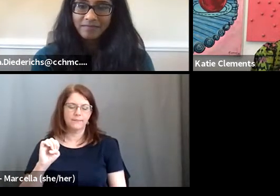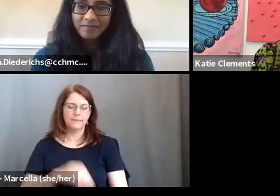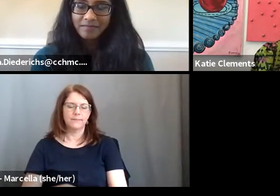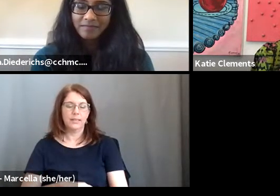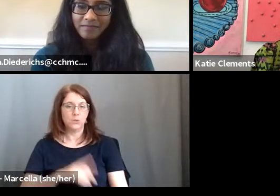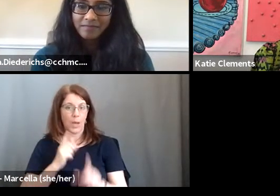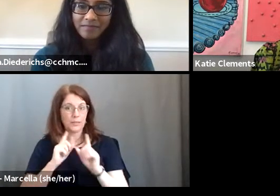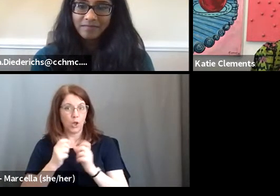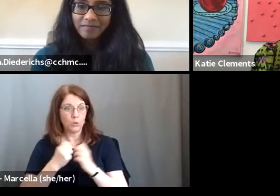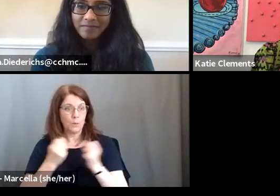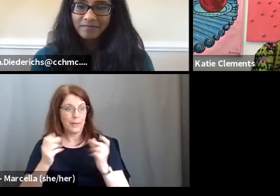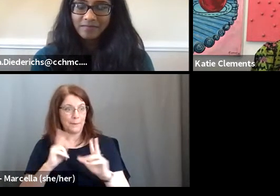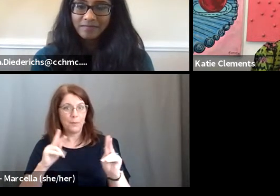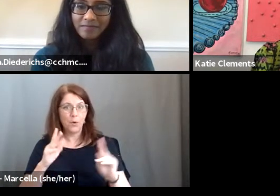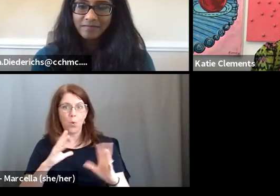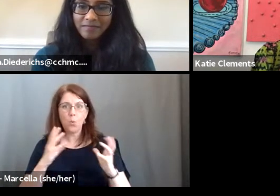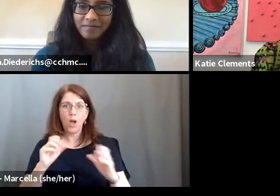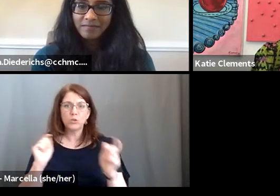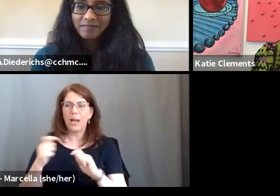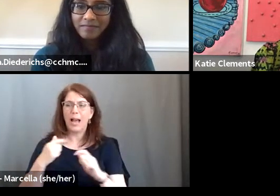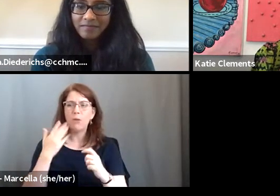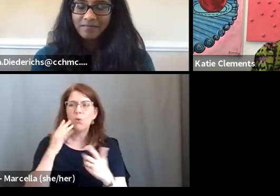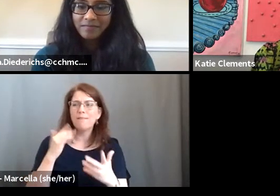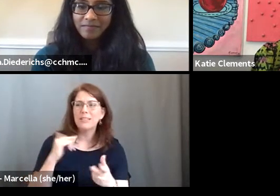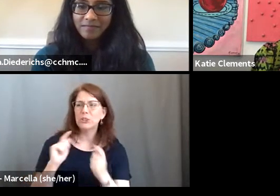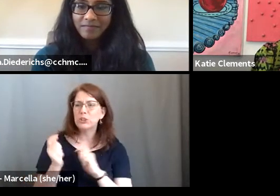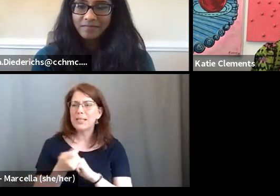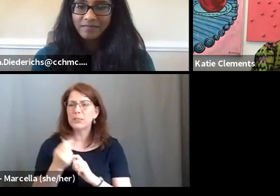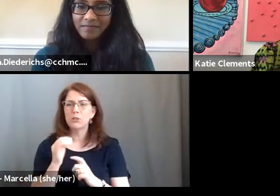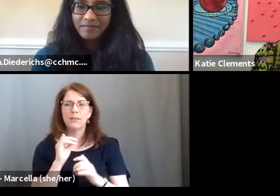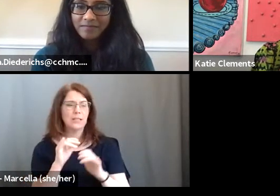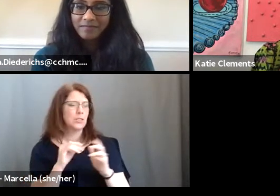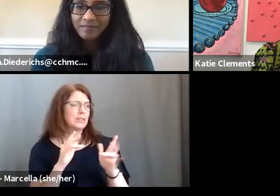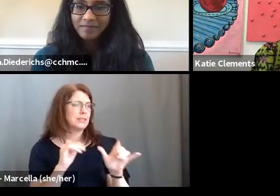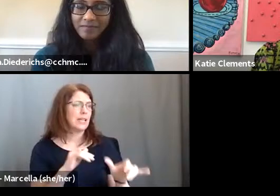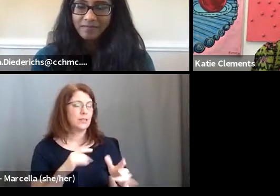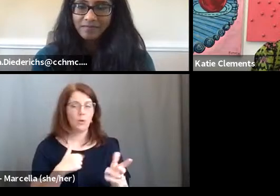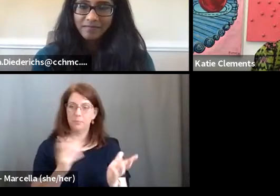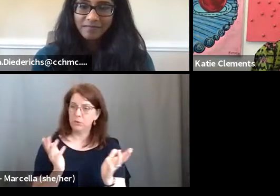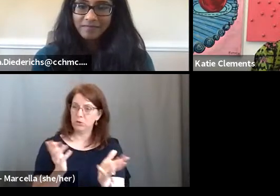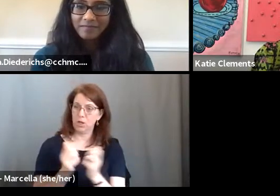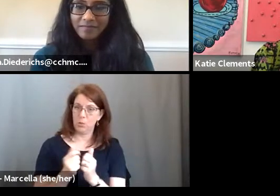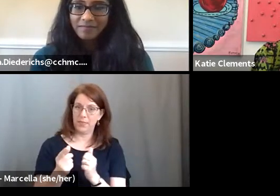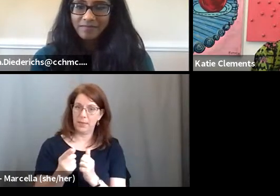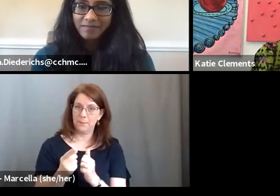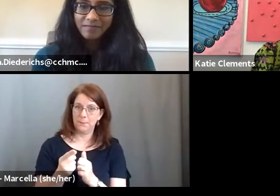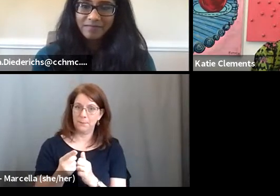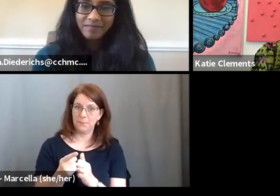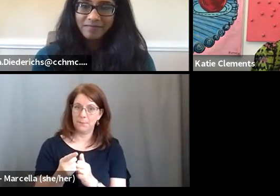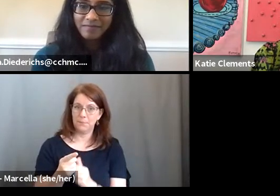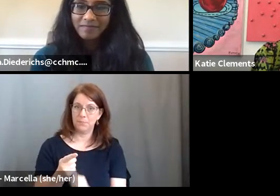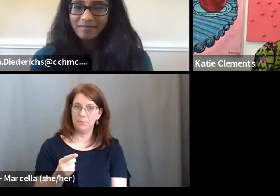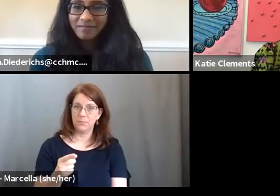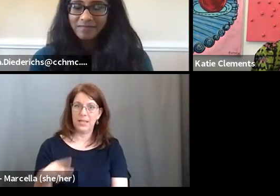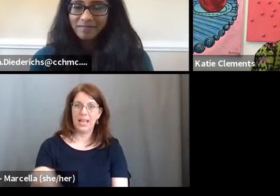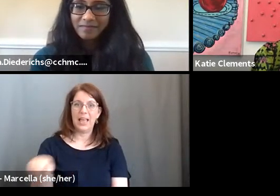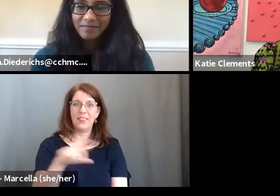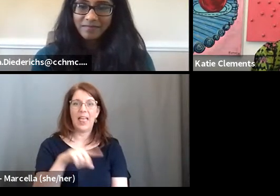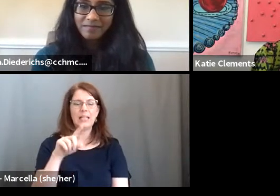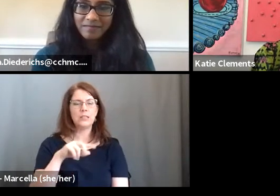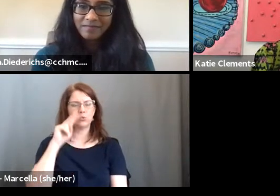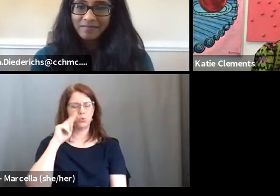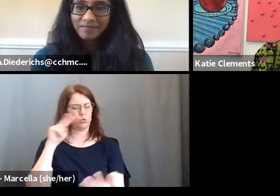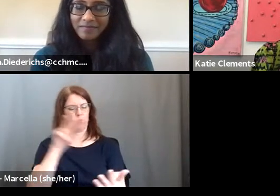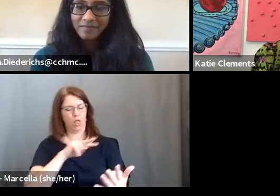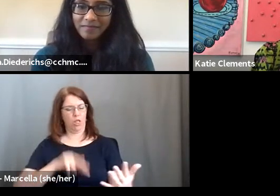that are looking to change and I'm not sure if I should change. And, you know, as I am talking to them, you know, they need to look at their roadmap.